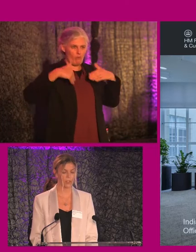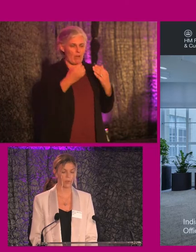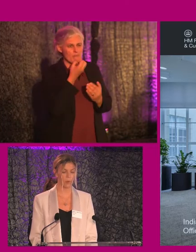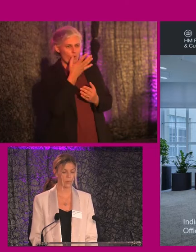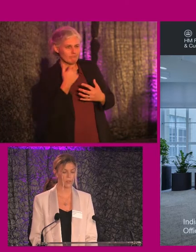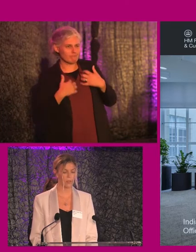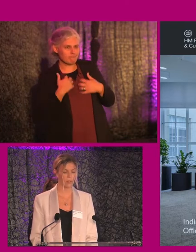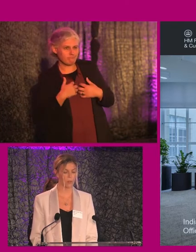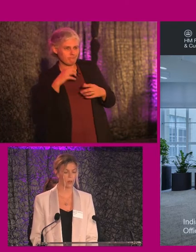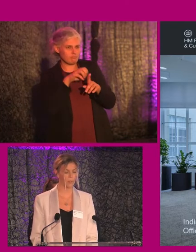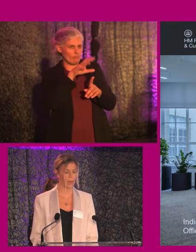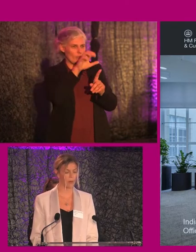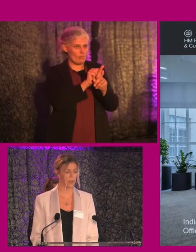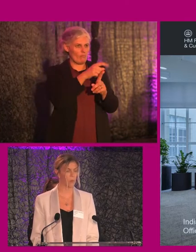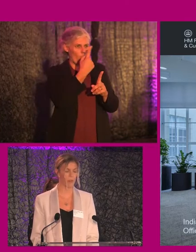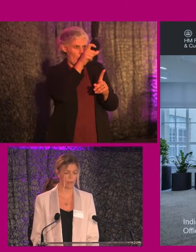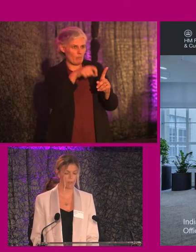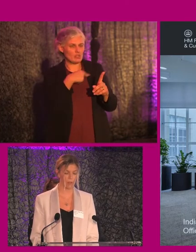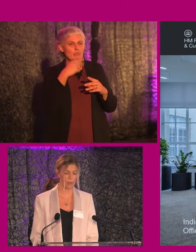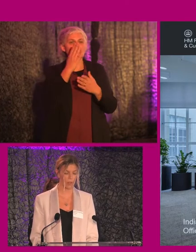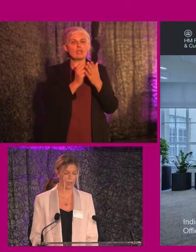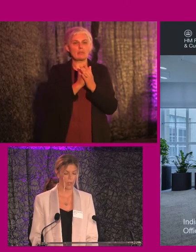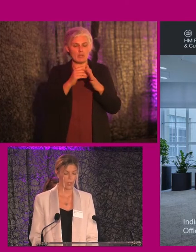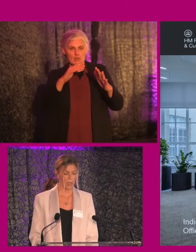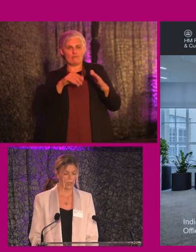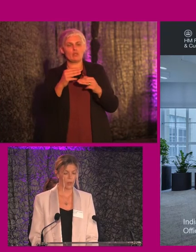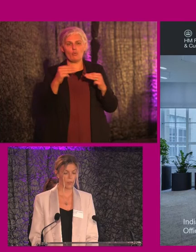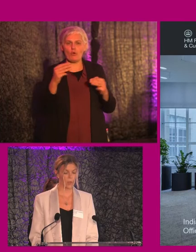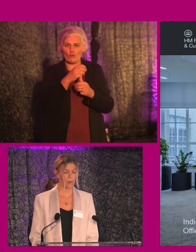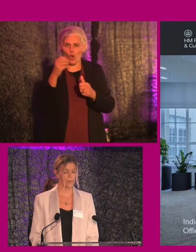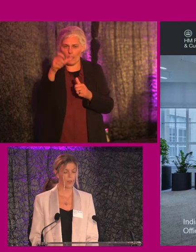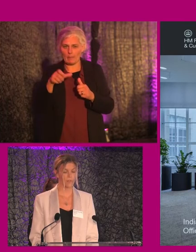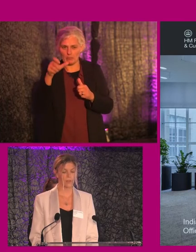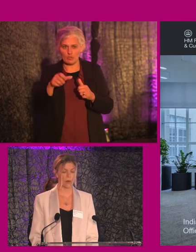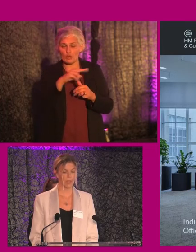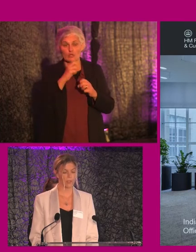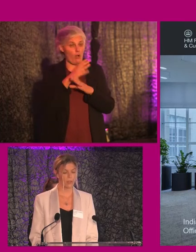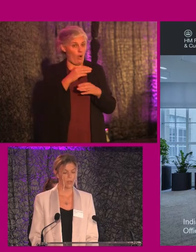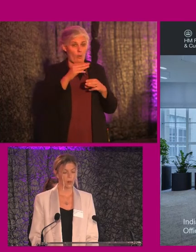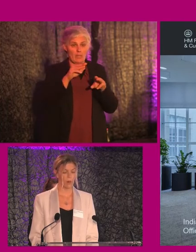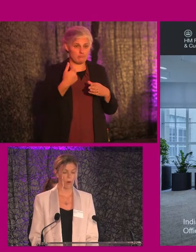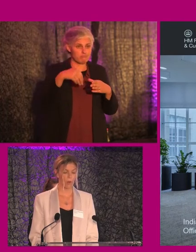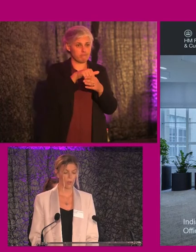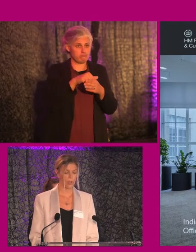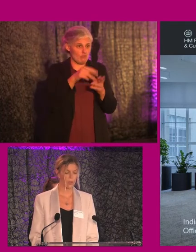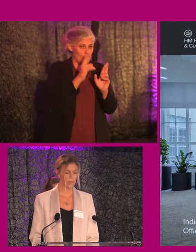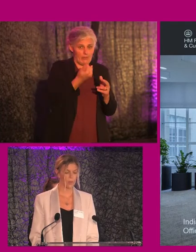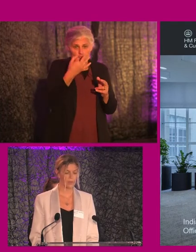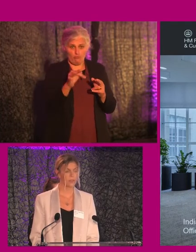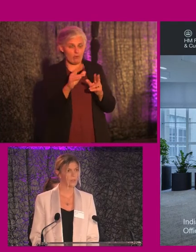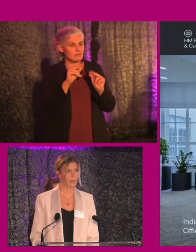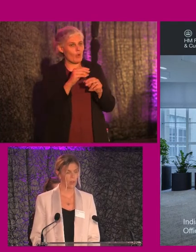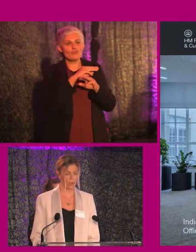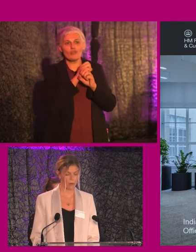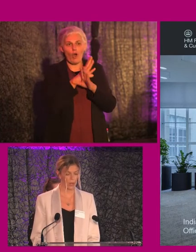interest for one person, but overpowering and worrying for another. None of the people involved are right or wrong, and none of the